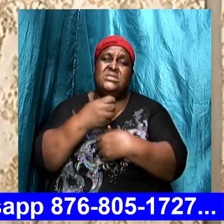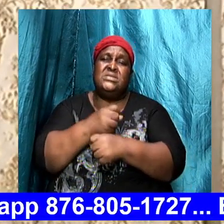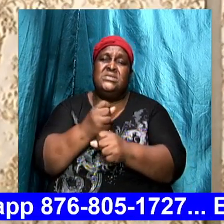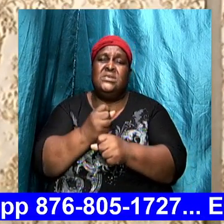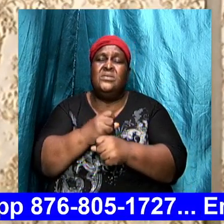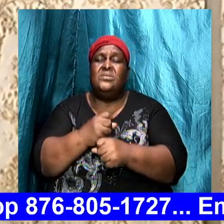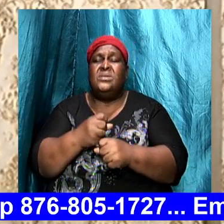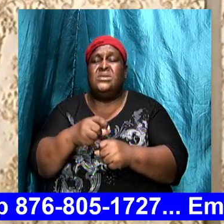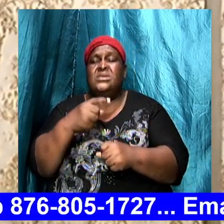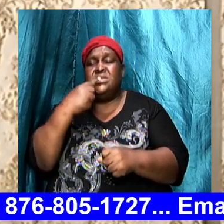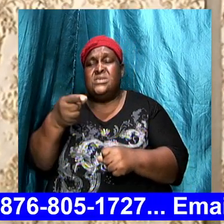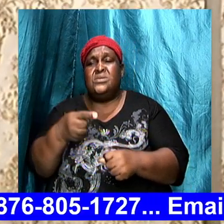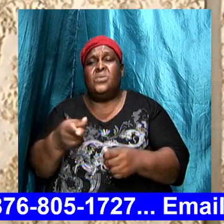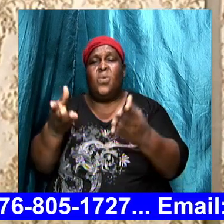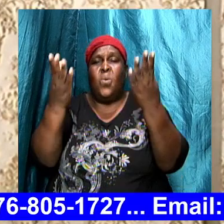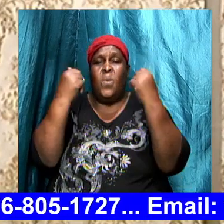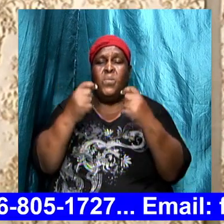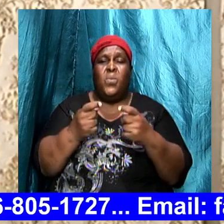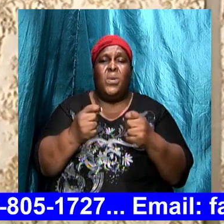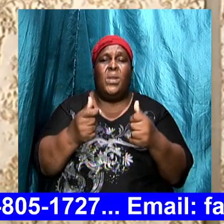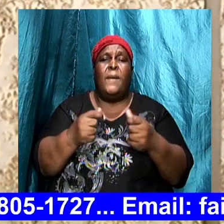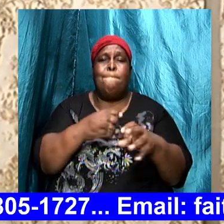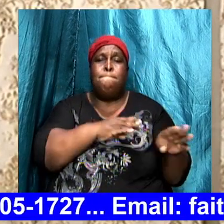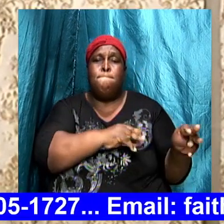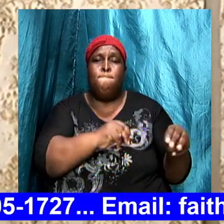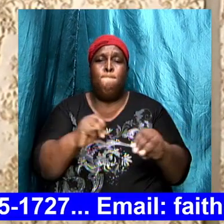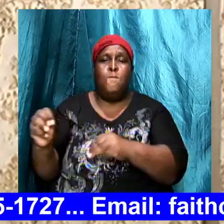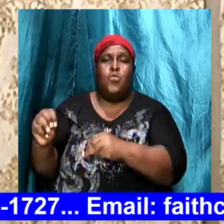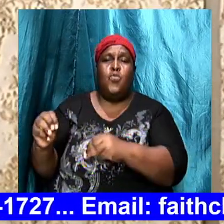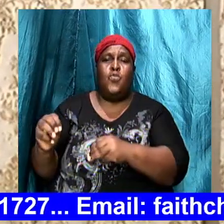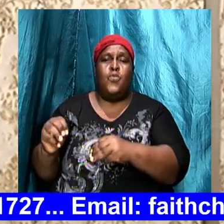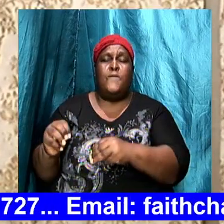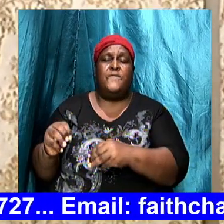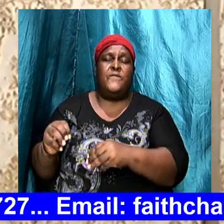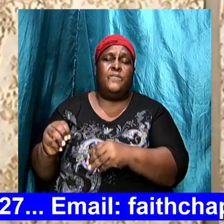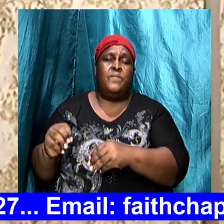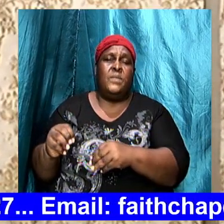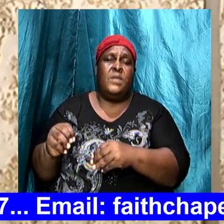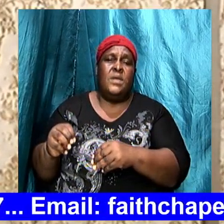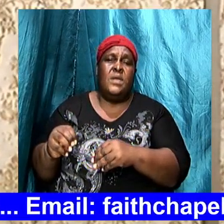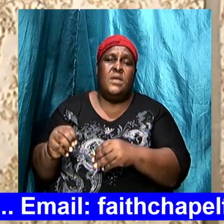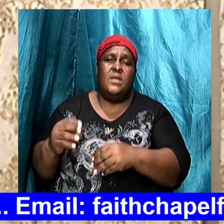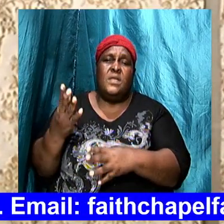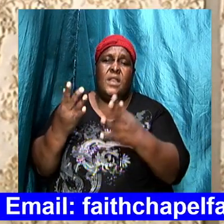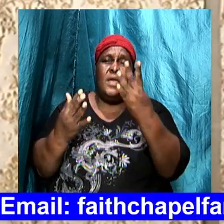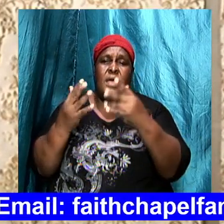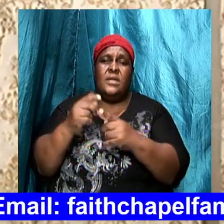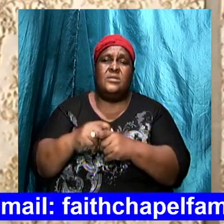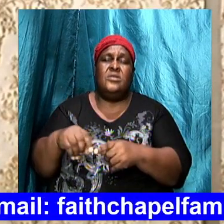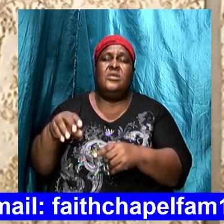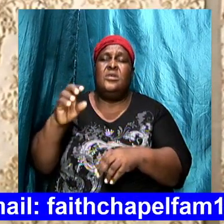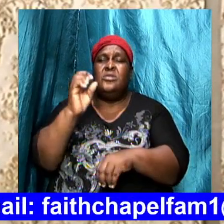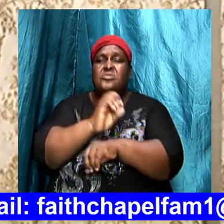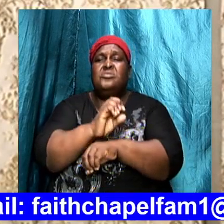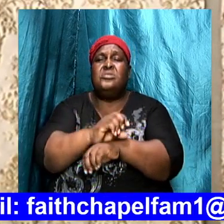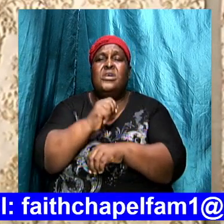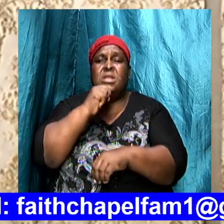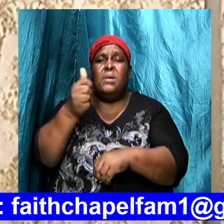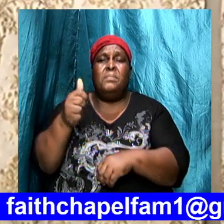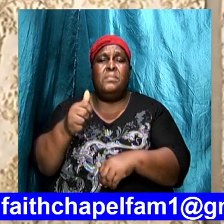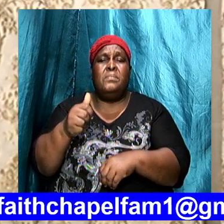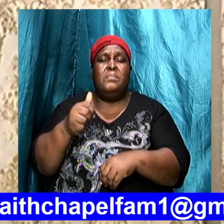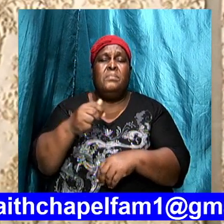our lampstands the church is not a place to mess around the church is not a place to joke around